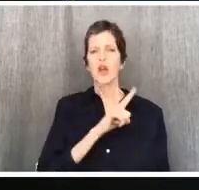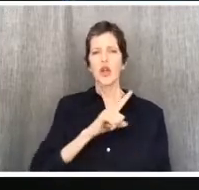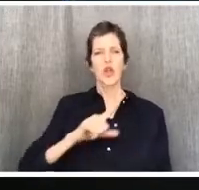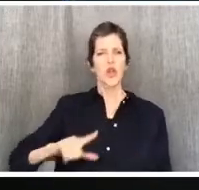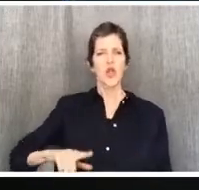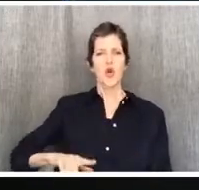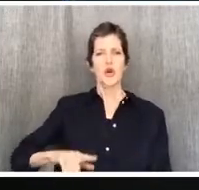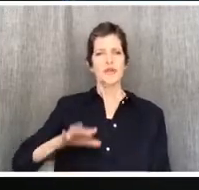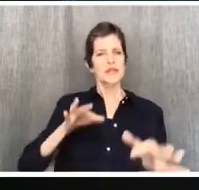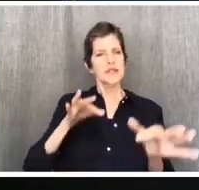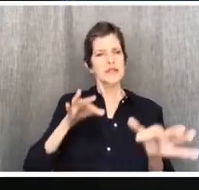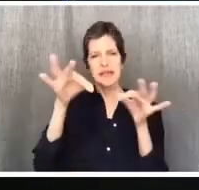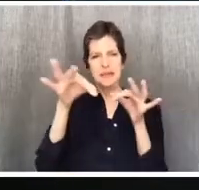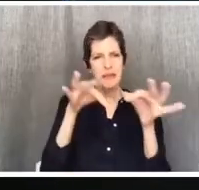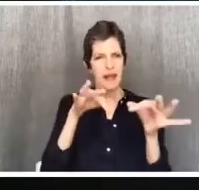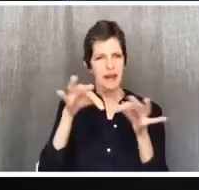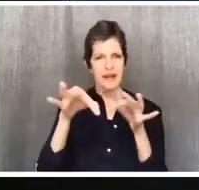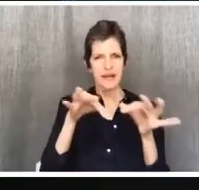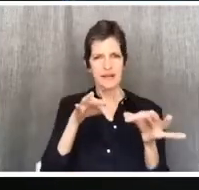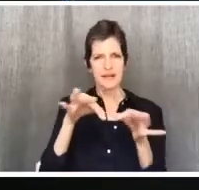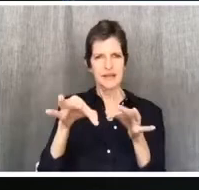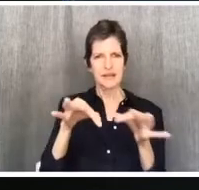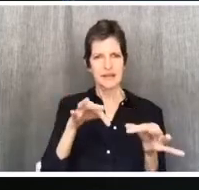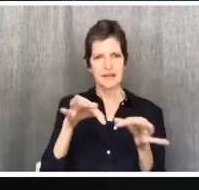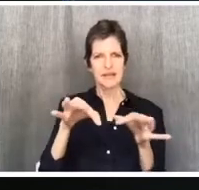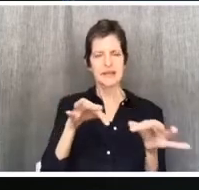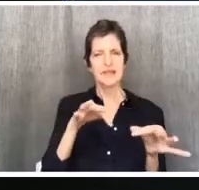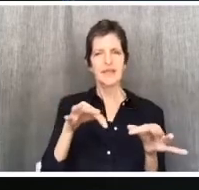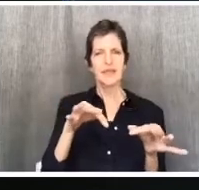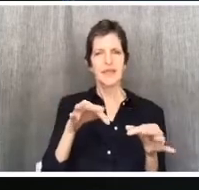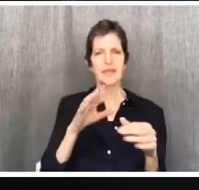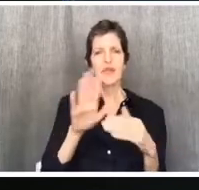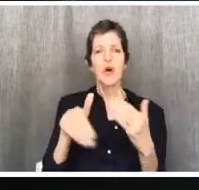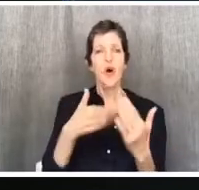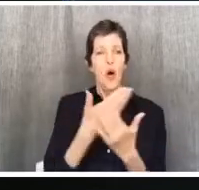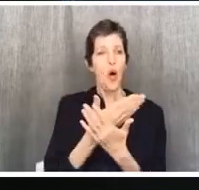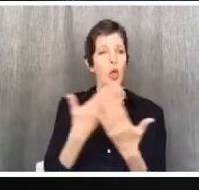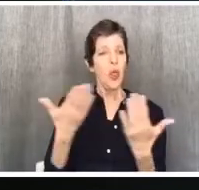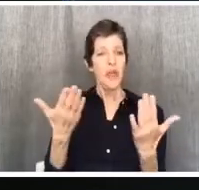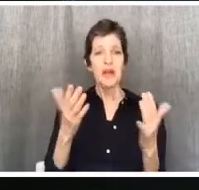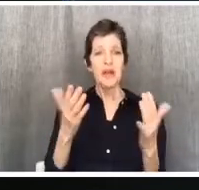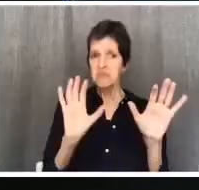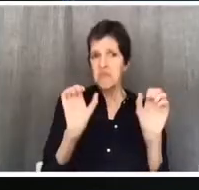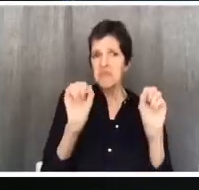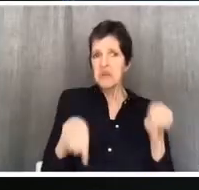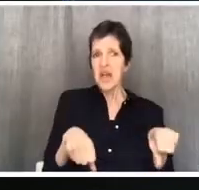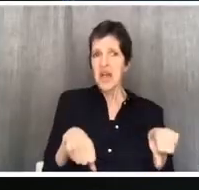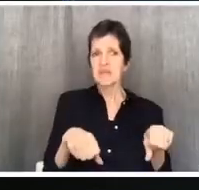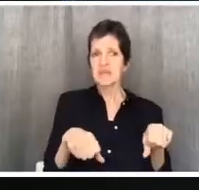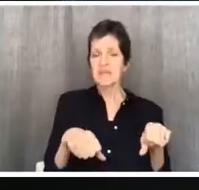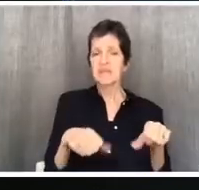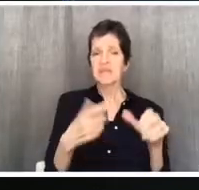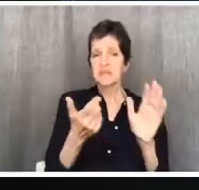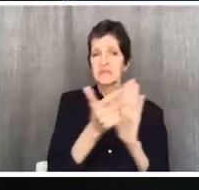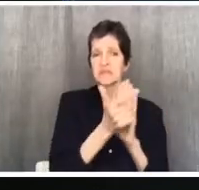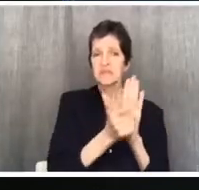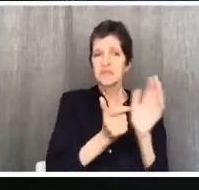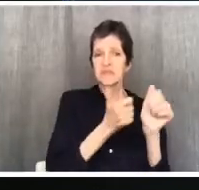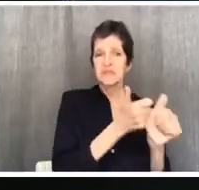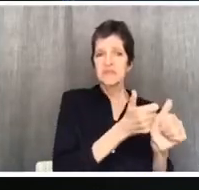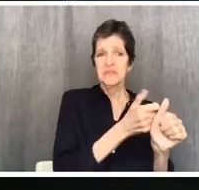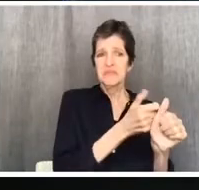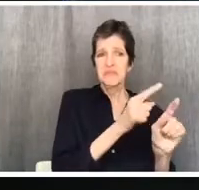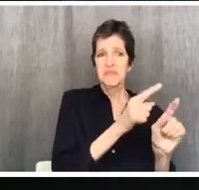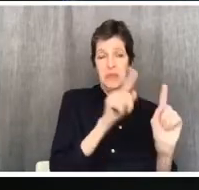of his argument that he's going to run through the entirety of these verses. He says, all things are lawful, but not all things are helpful. He says again,